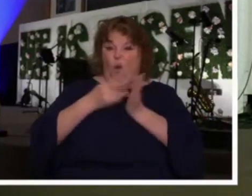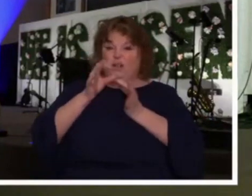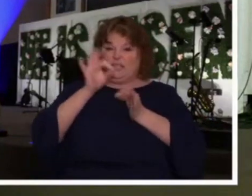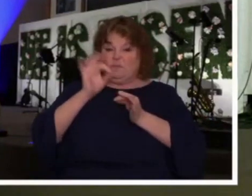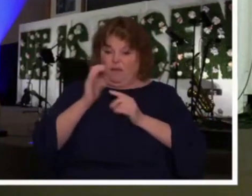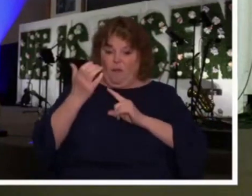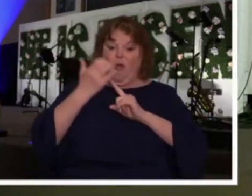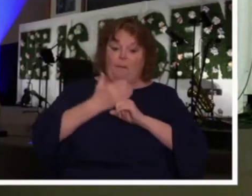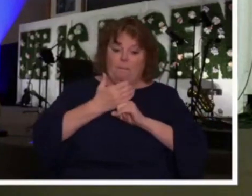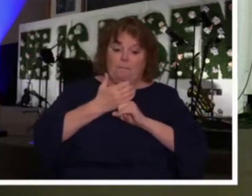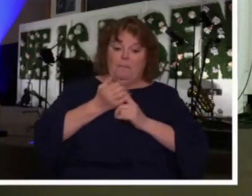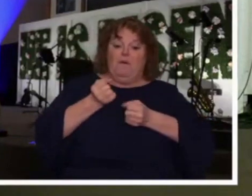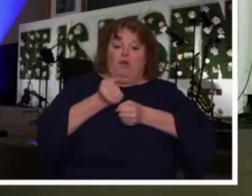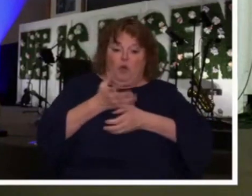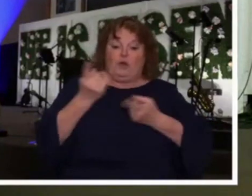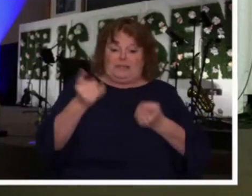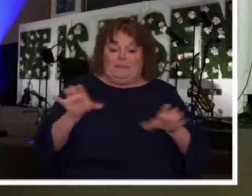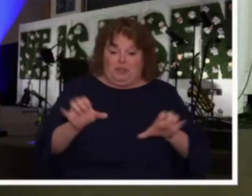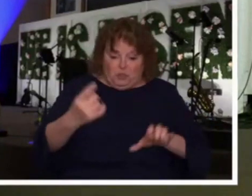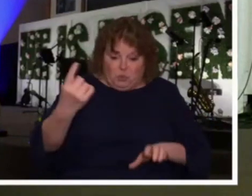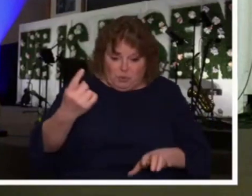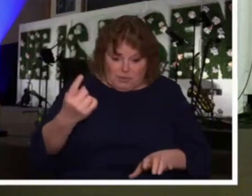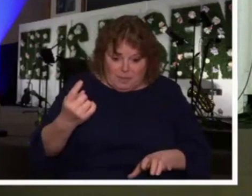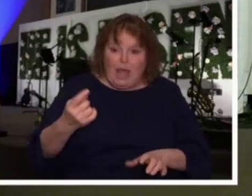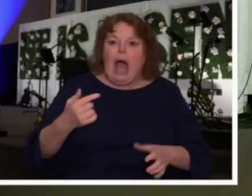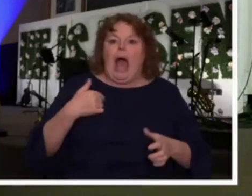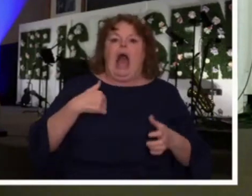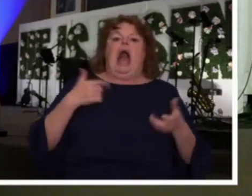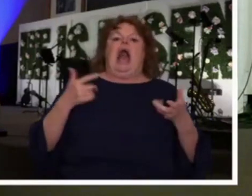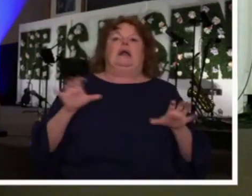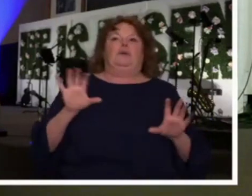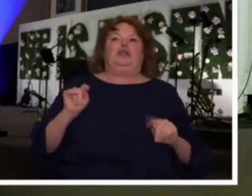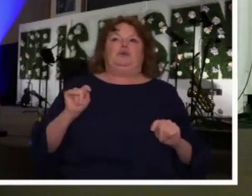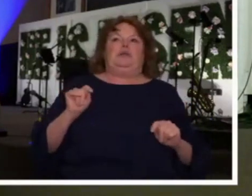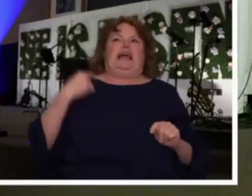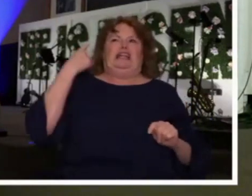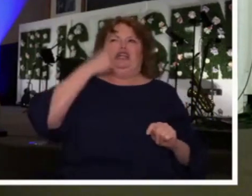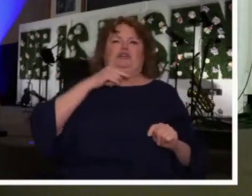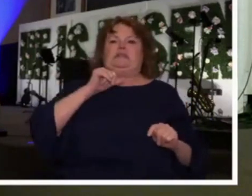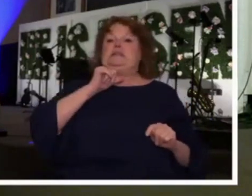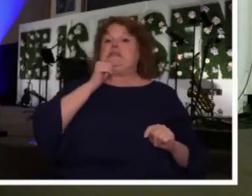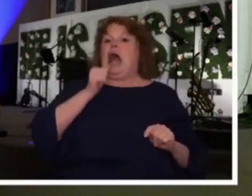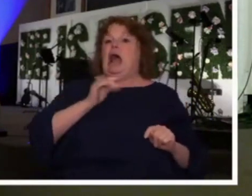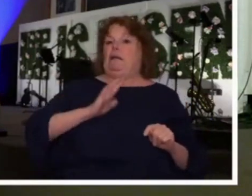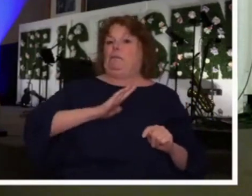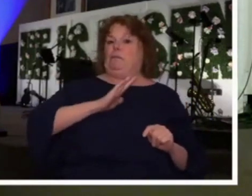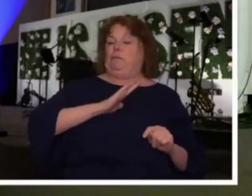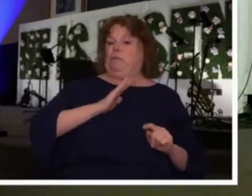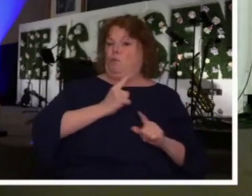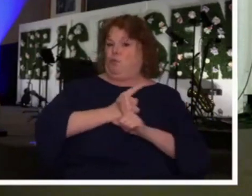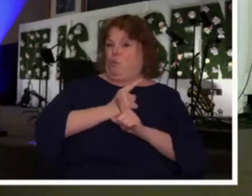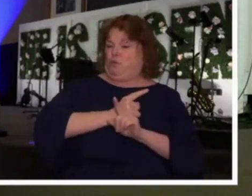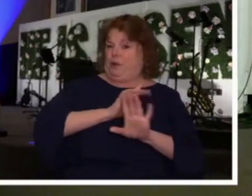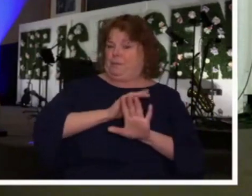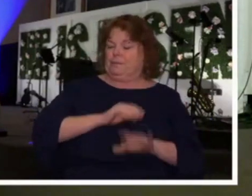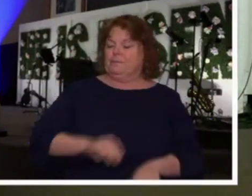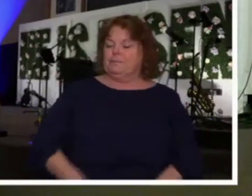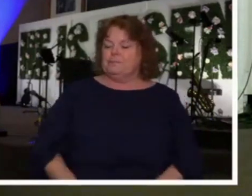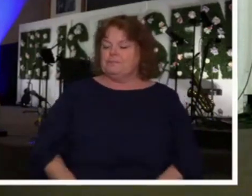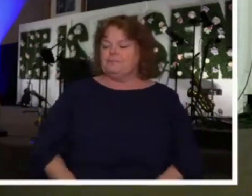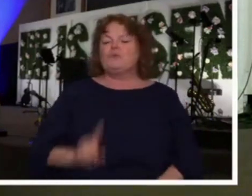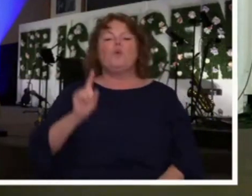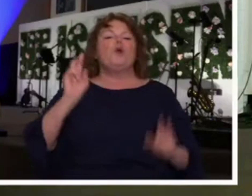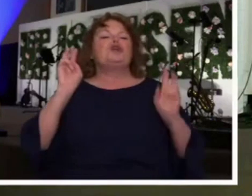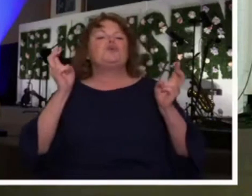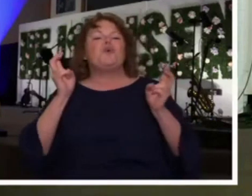childish that I'm not sure that I want to engage. I read a quote by Bill Johnson that I wrote down because it so impacted me